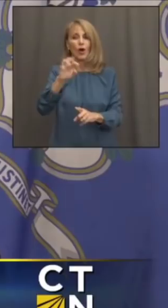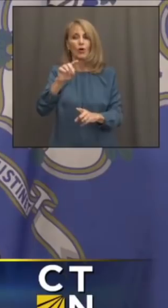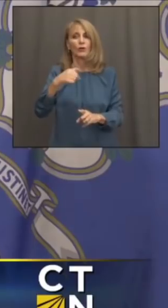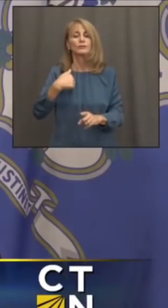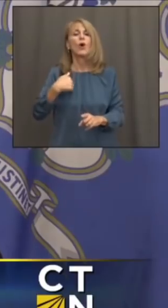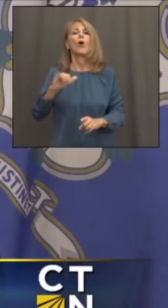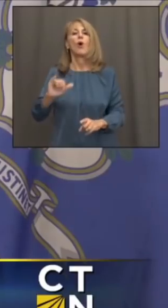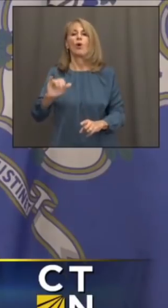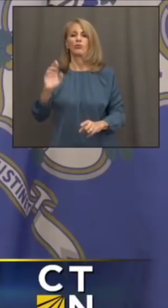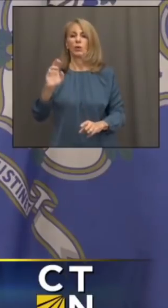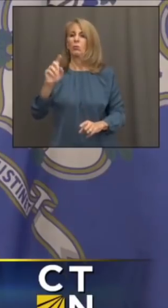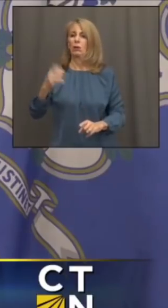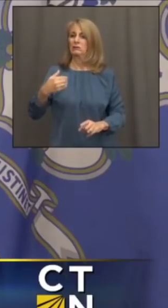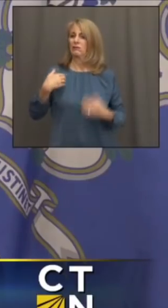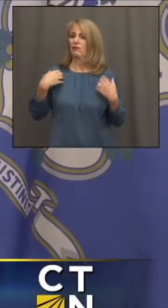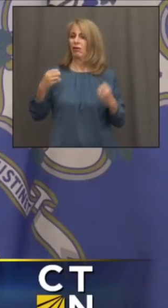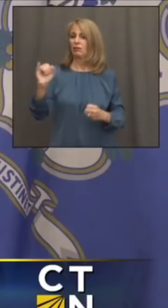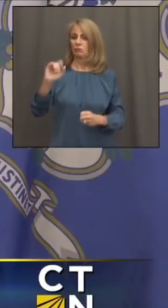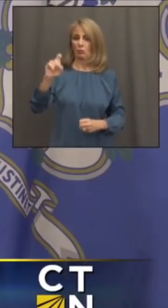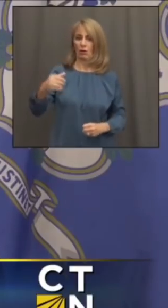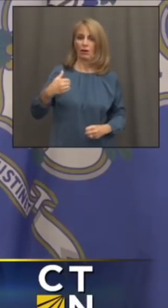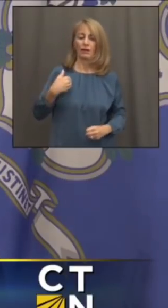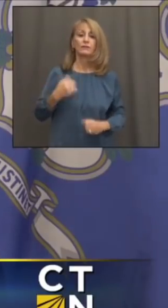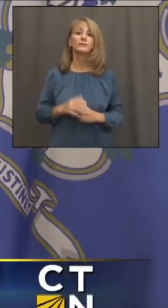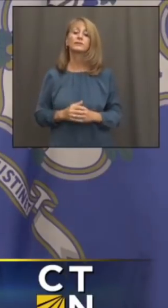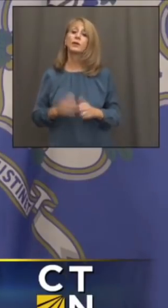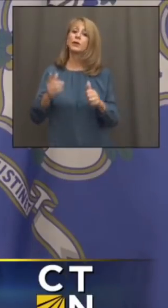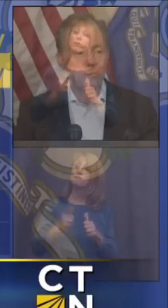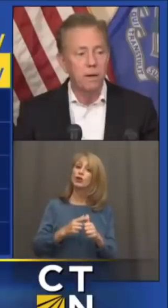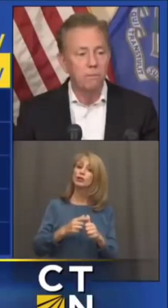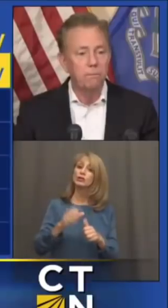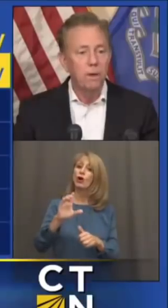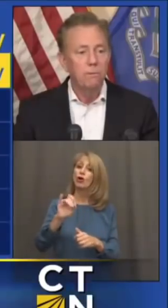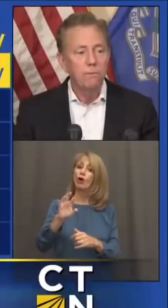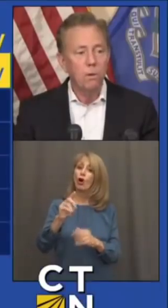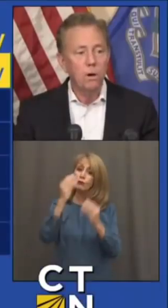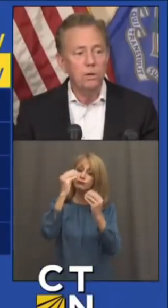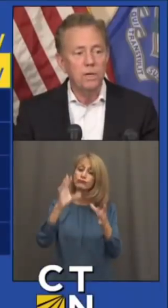is. First off, let me give you some good news on our COVID daily summary.